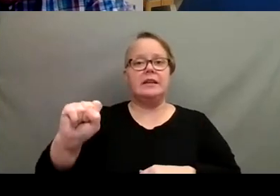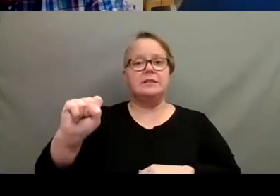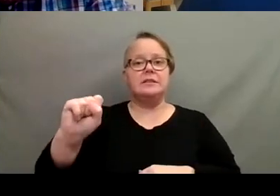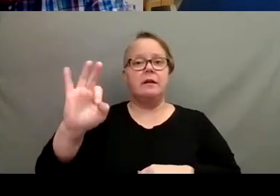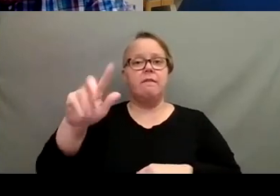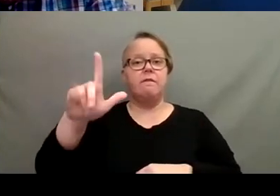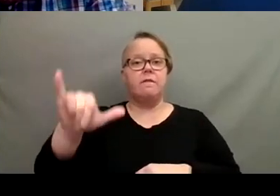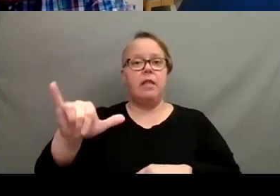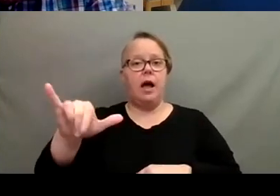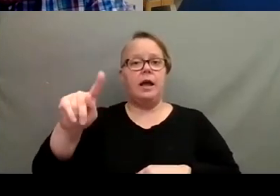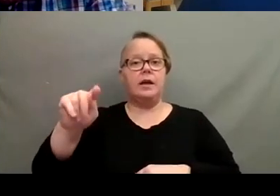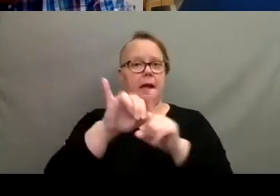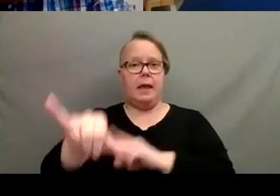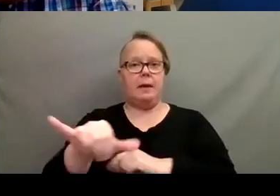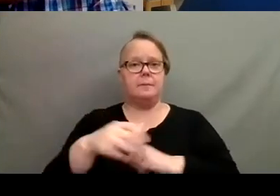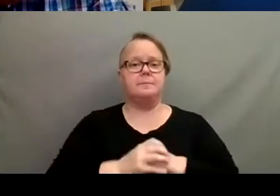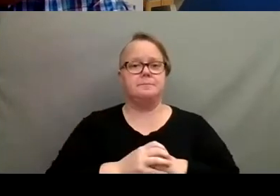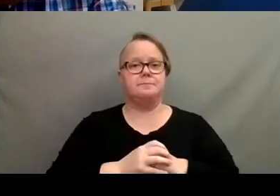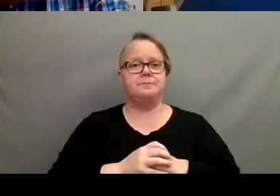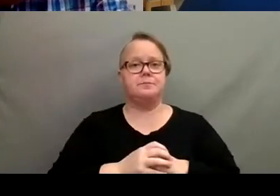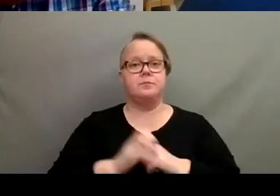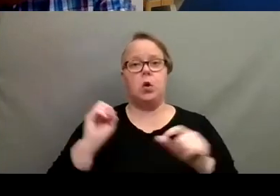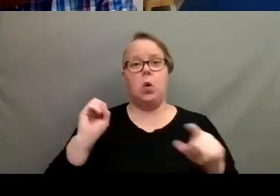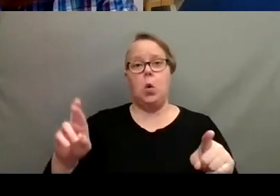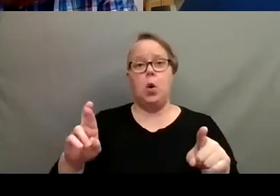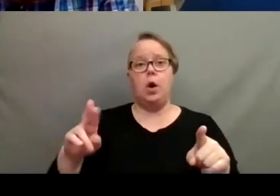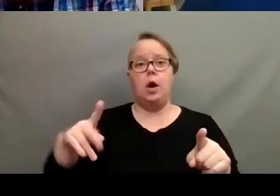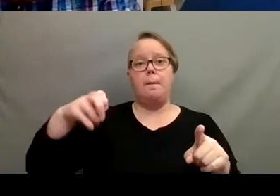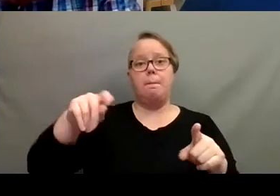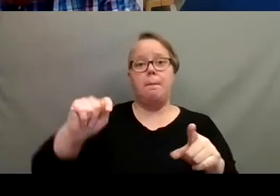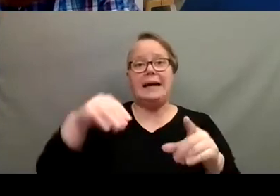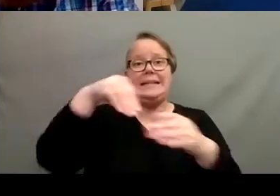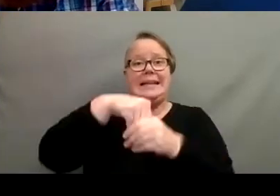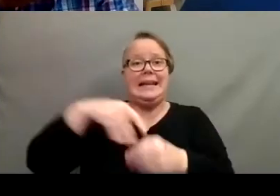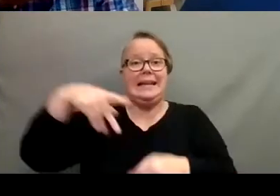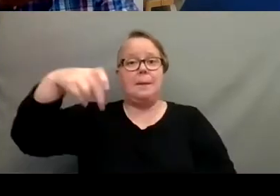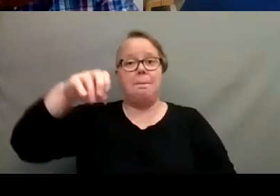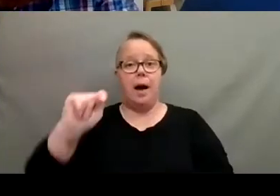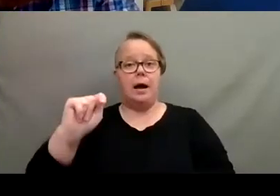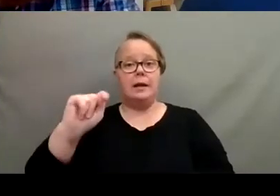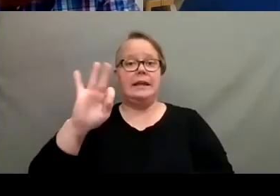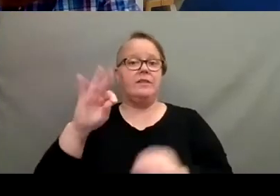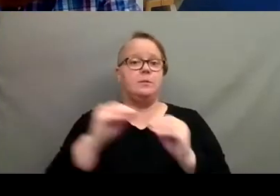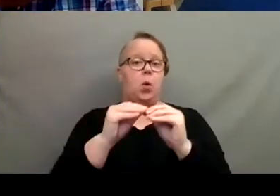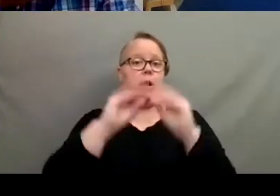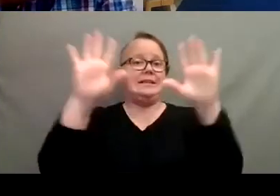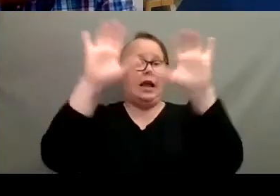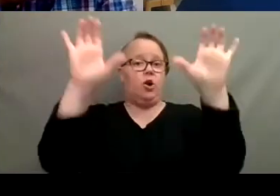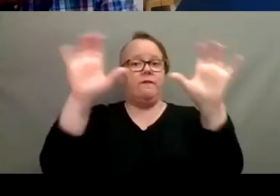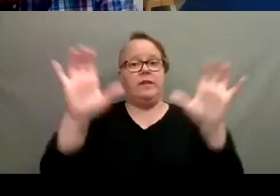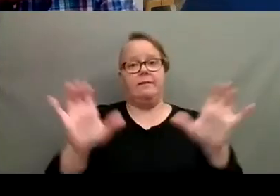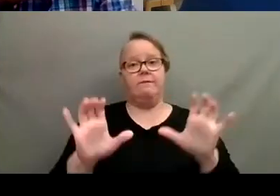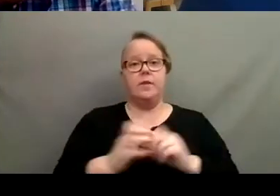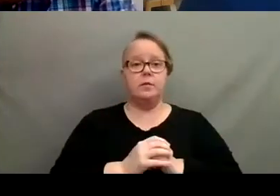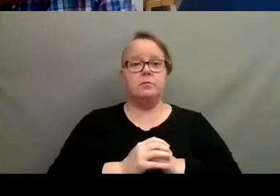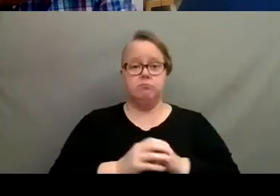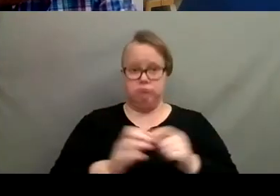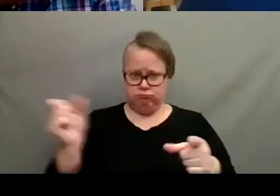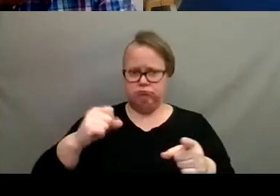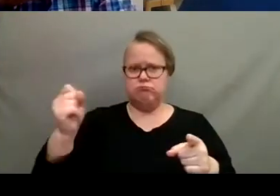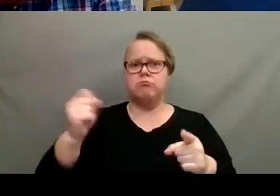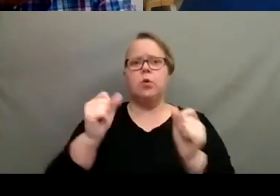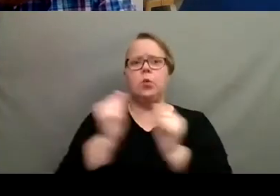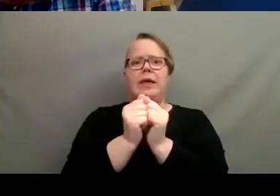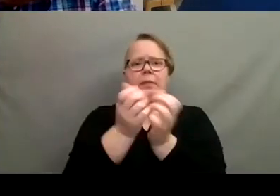for something like that. Or you could do like a pot in a pot. That's more of a decorative decorative look. Yeah. I've done that with like